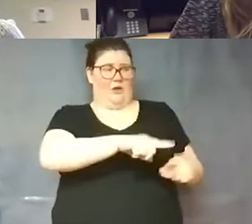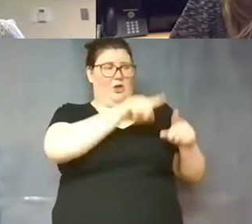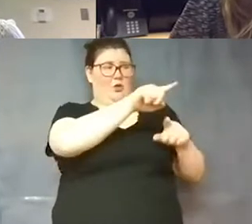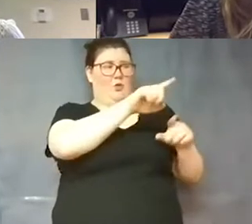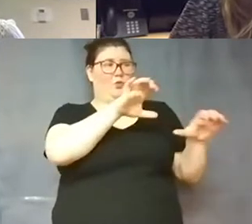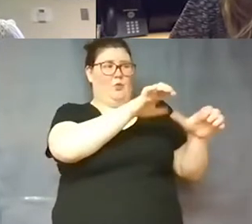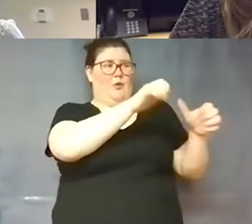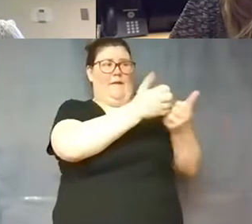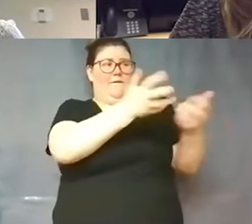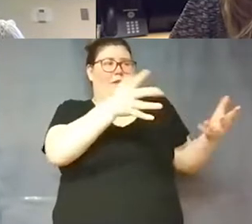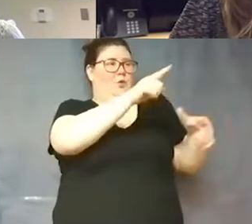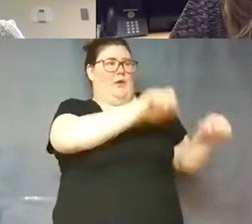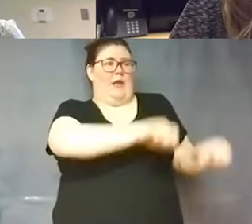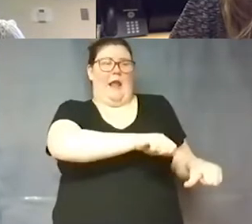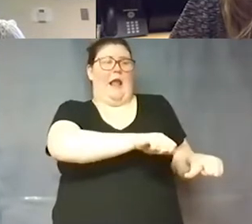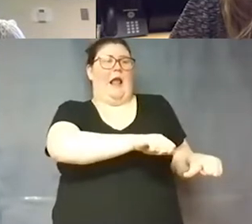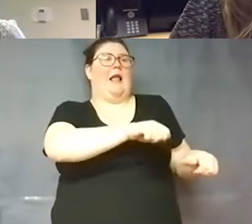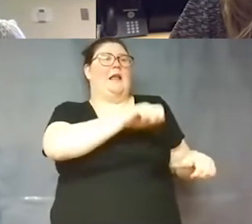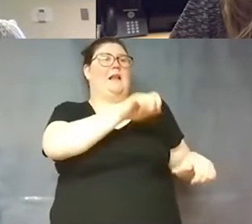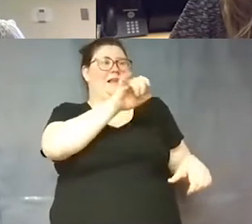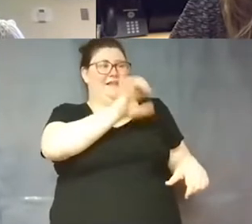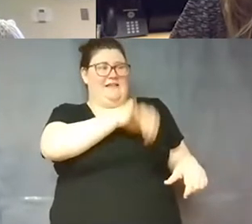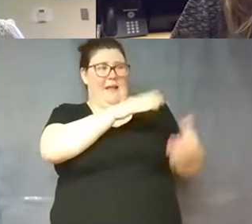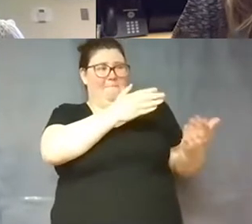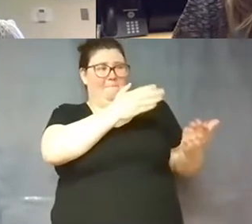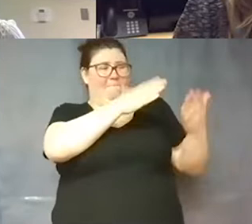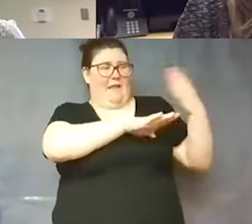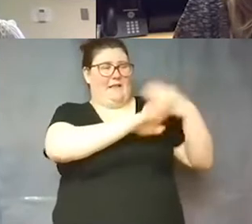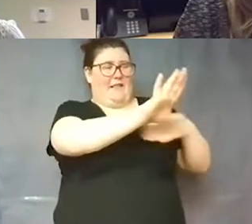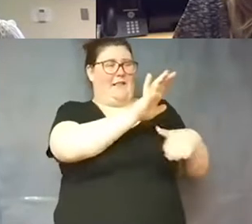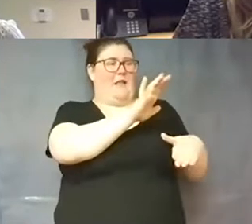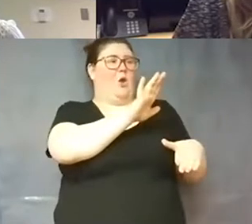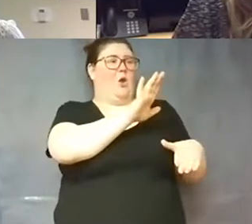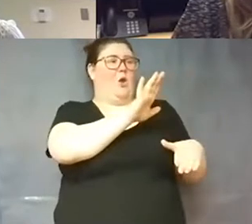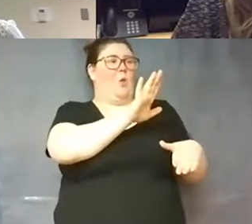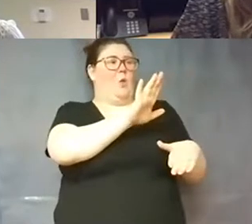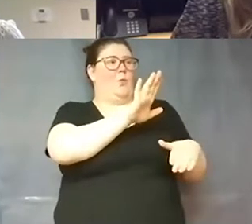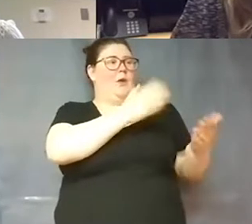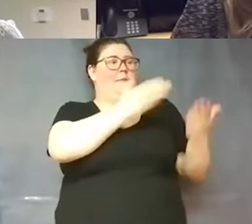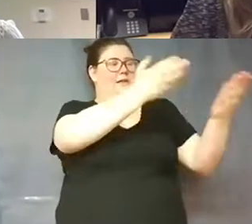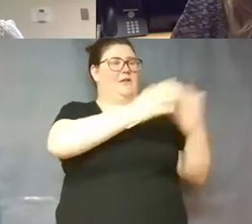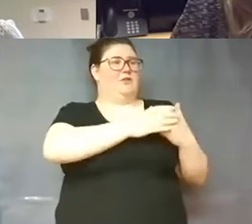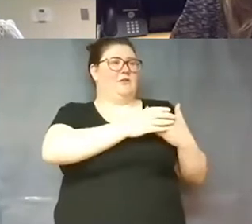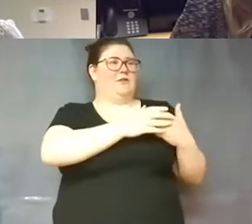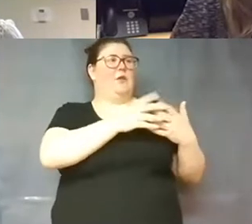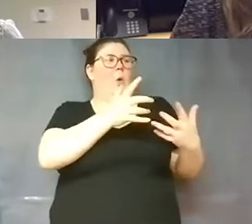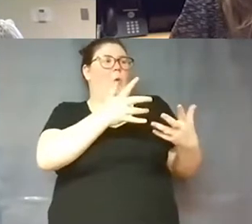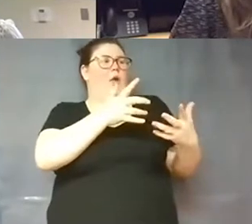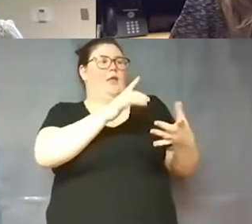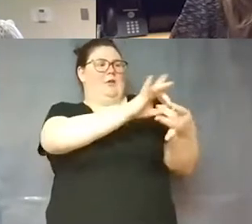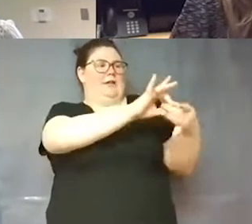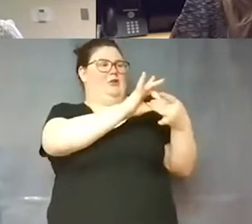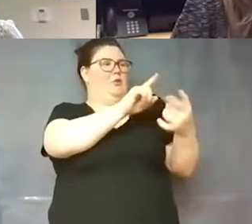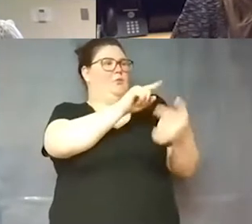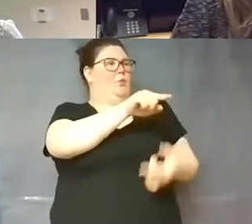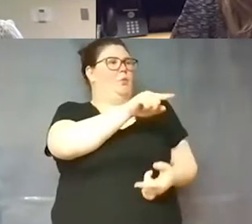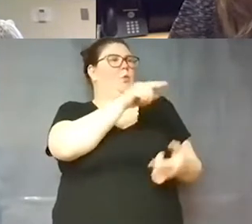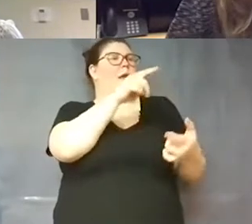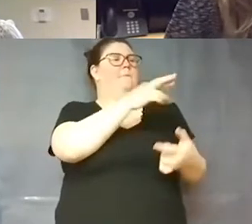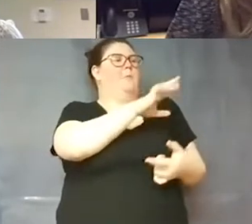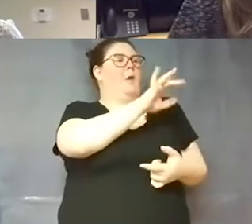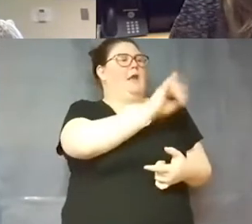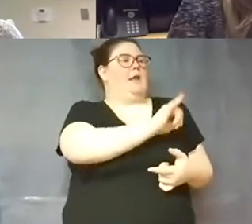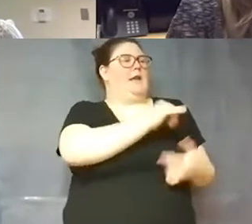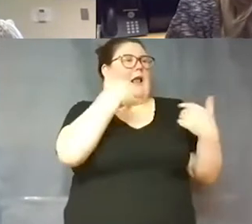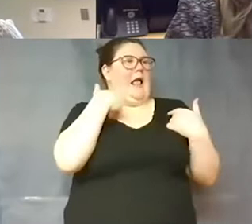safe is this based on their recommendations so i think talking about the relationship that both you and randy and brandy have with our health authorities would be